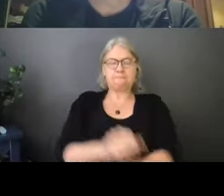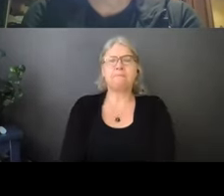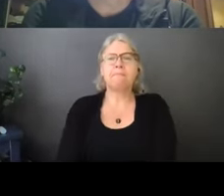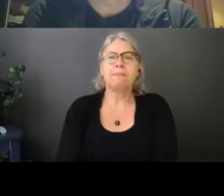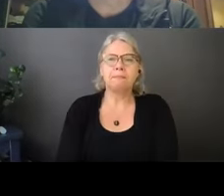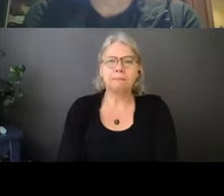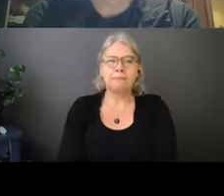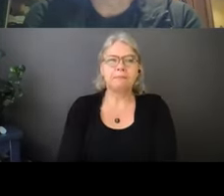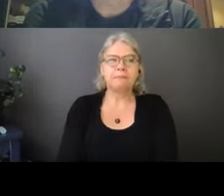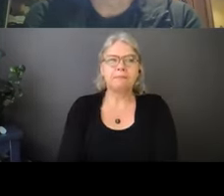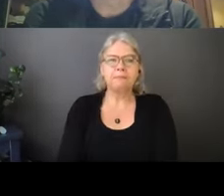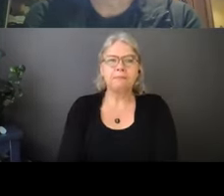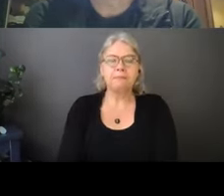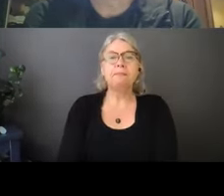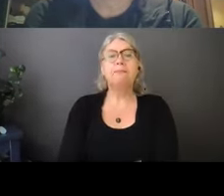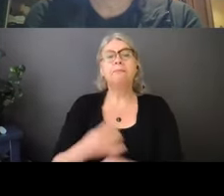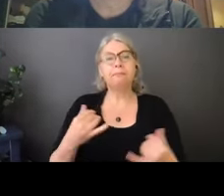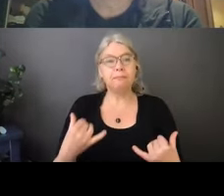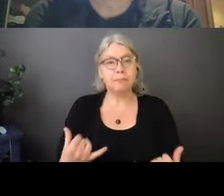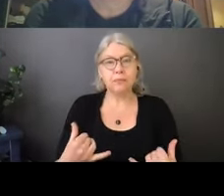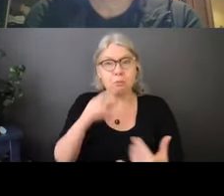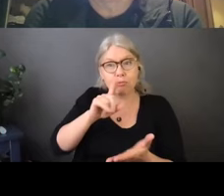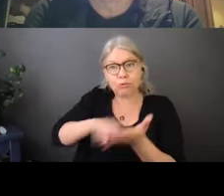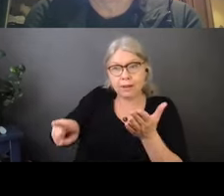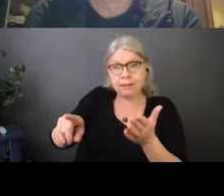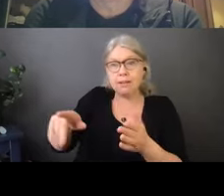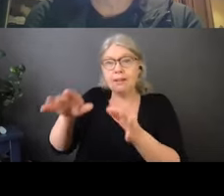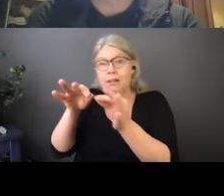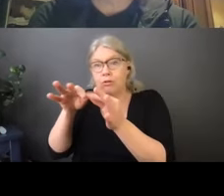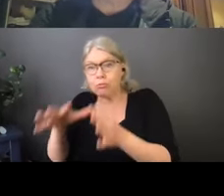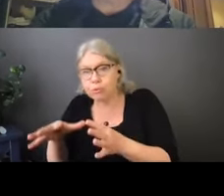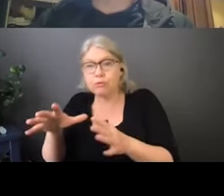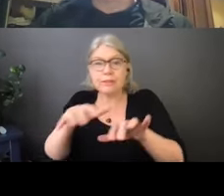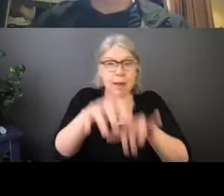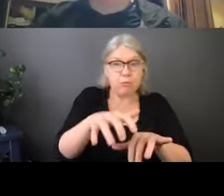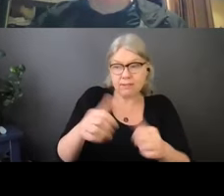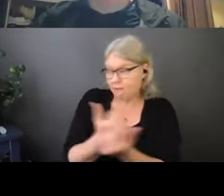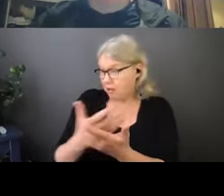And I just want to check in with ASL and captioning. Everything okay?